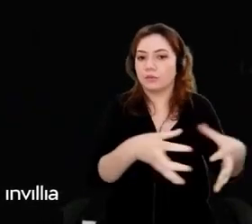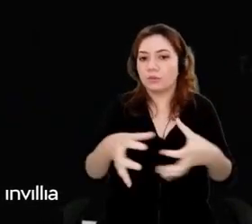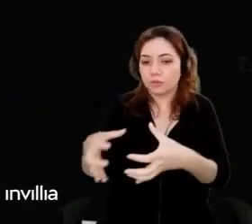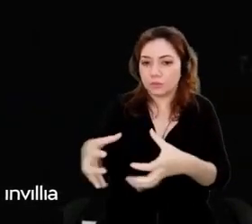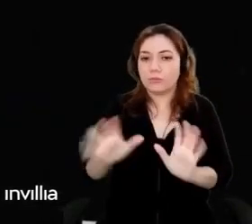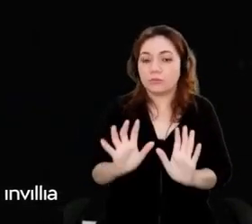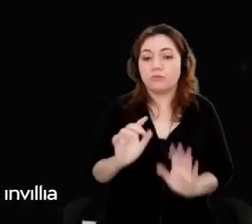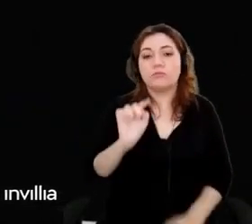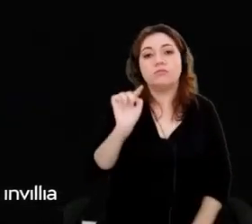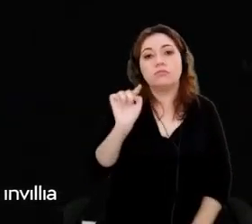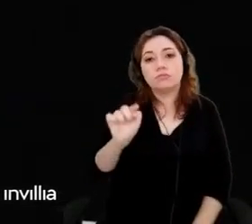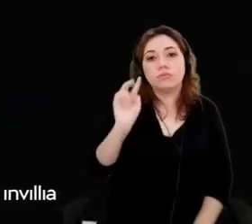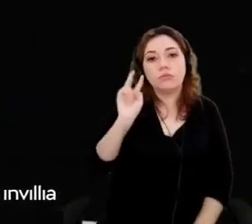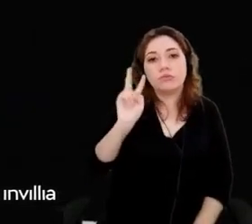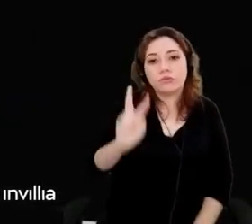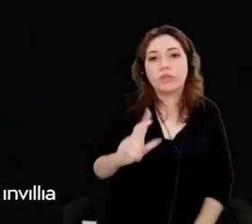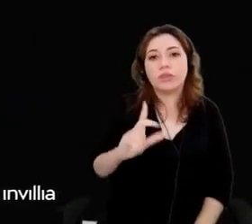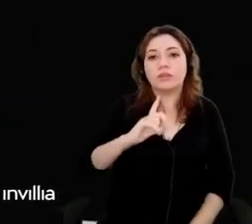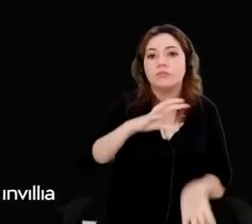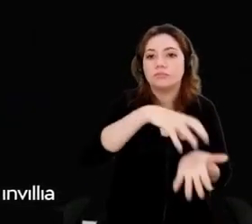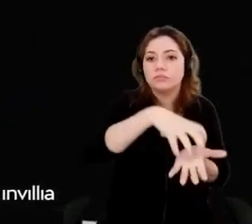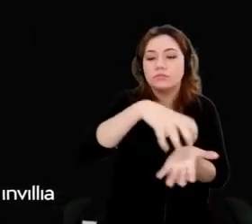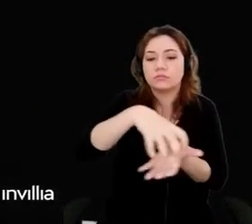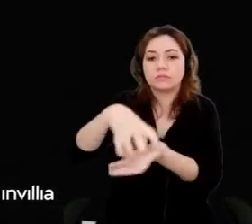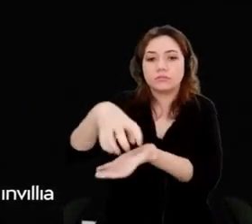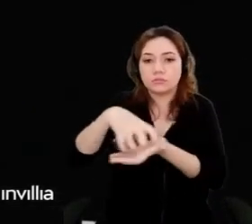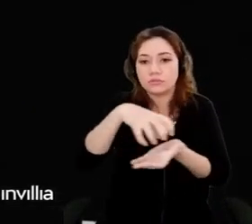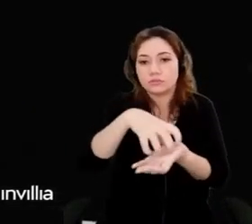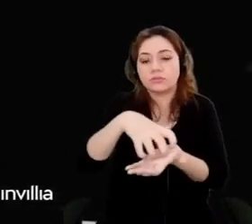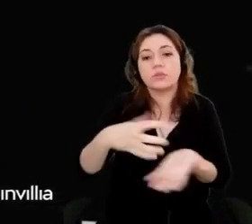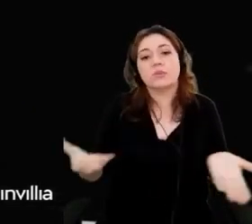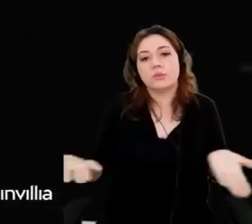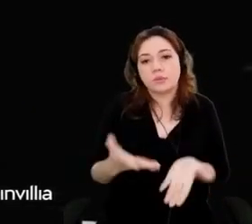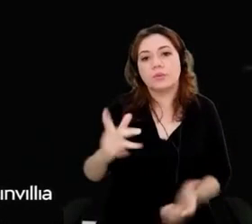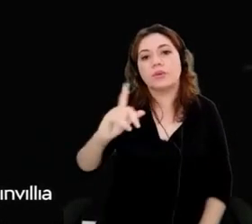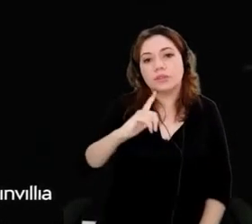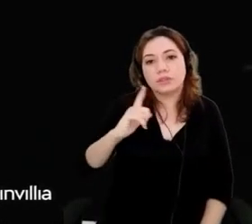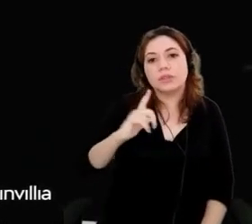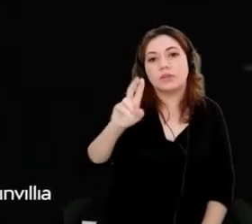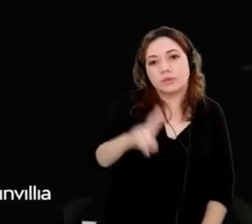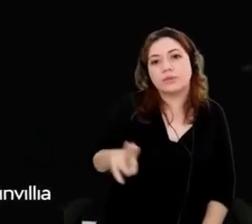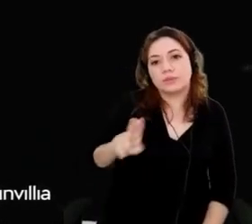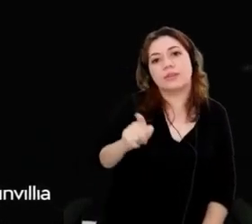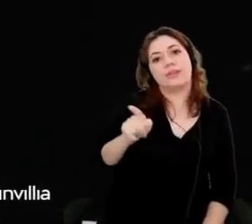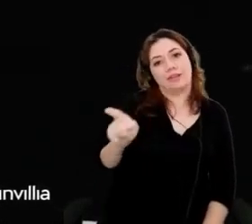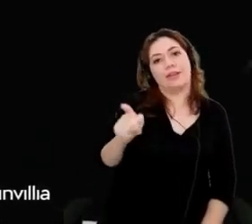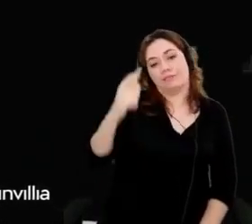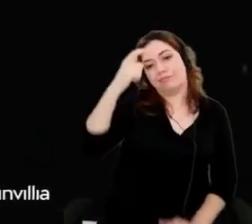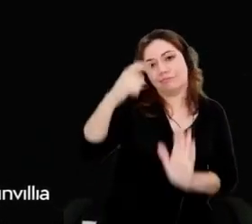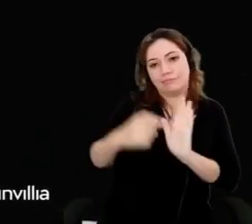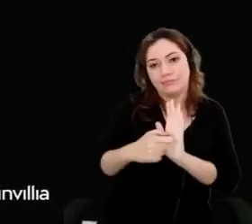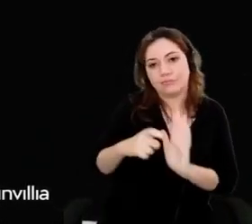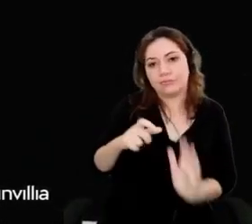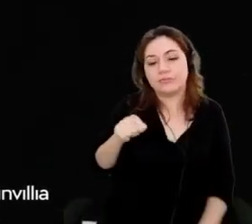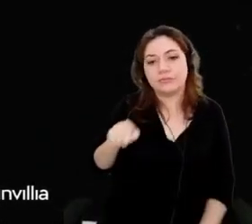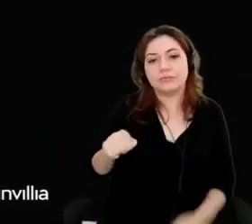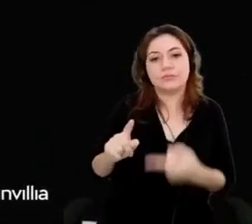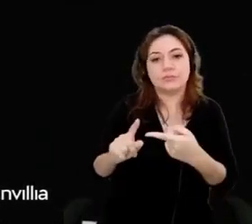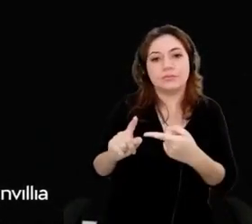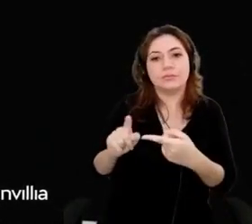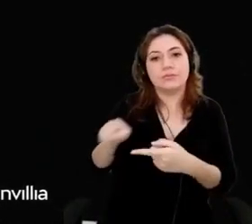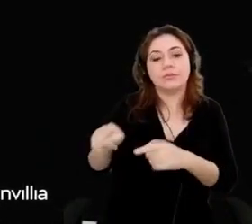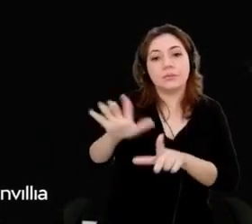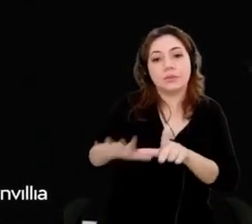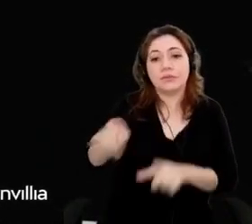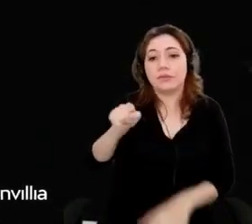all the sectors where today we have clients using AI Cockpit. This is a universal platform, flexible and